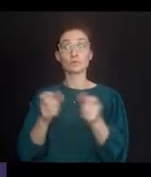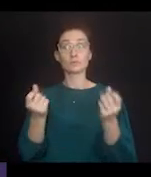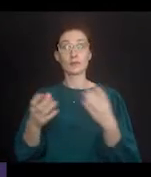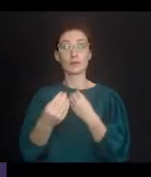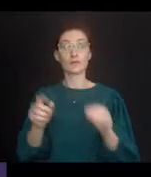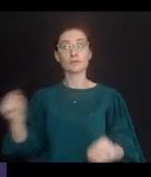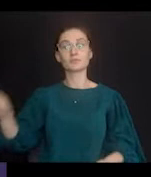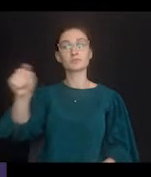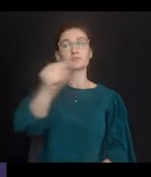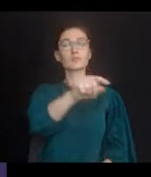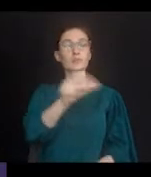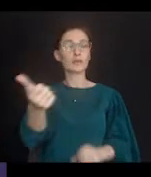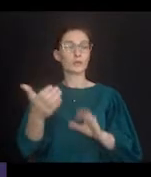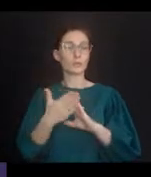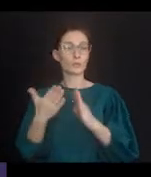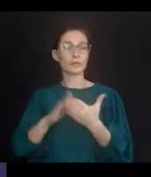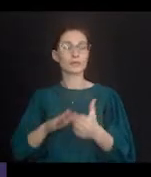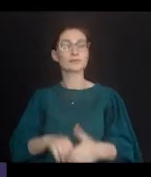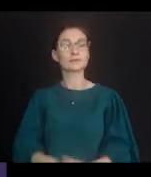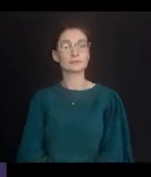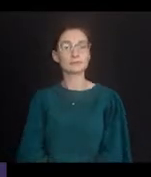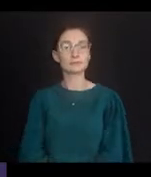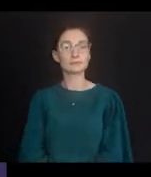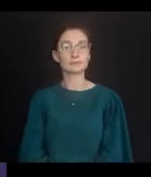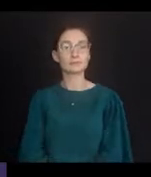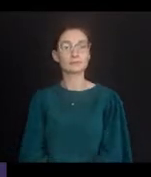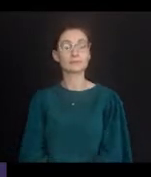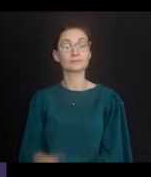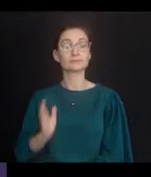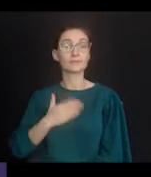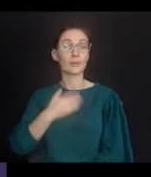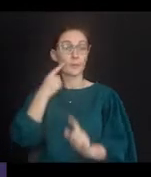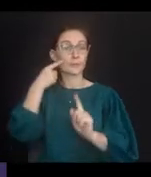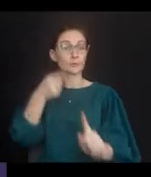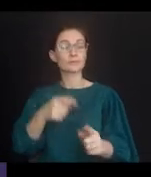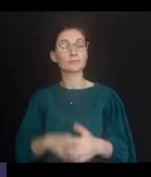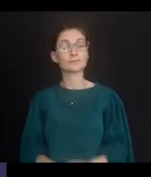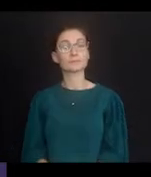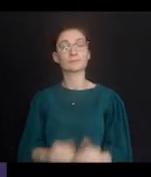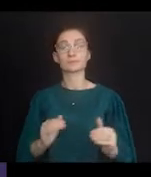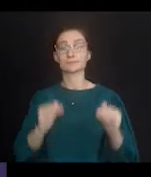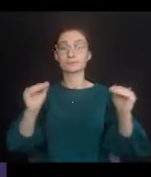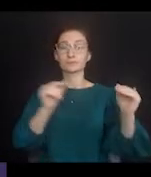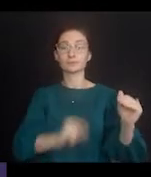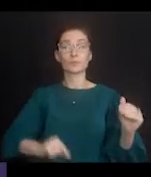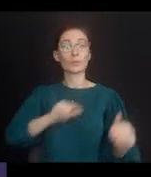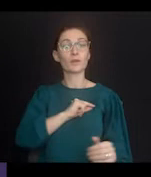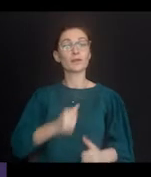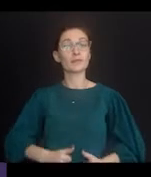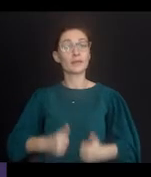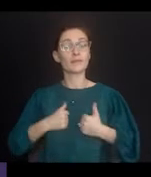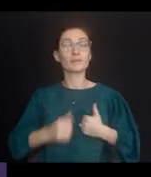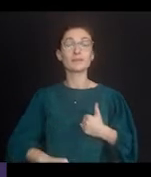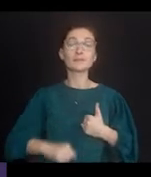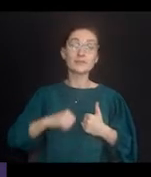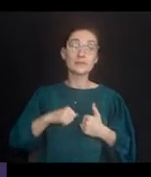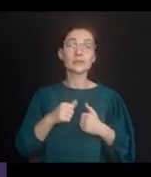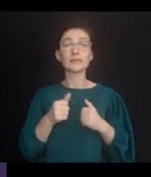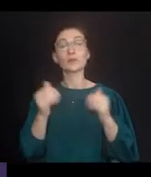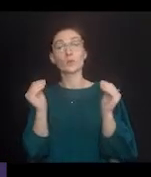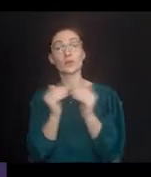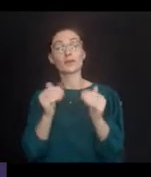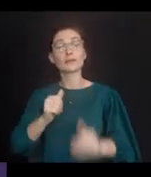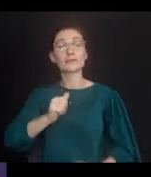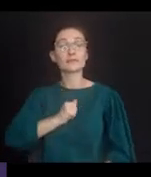Gainesville, as well as satellite offices in several other communities. Our mission, to advance the quality of life, dignity,